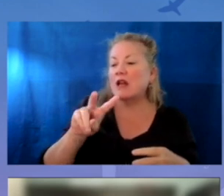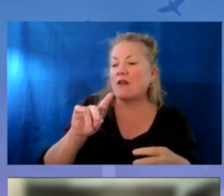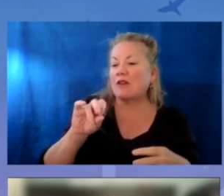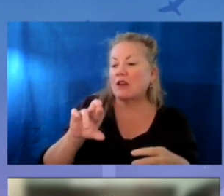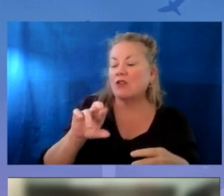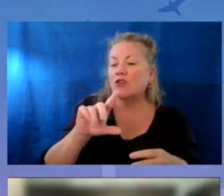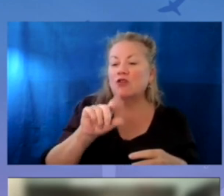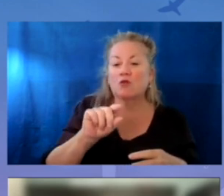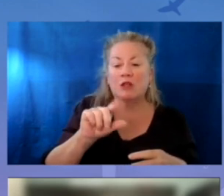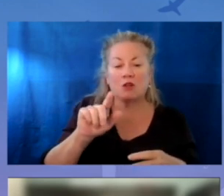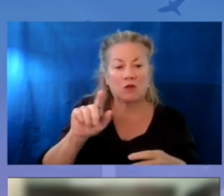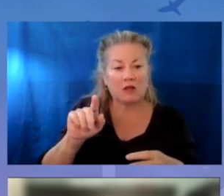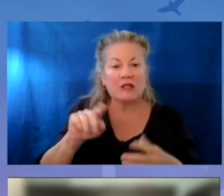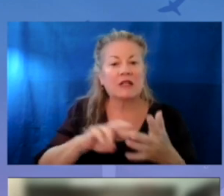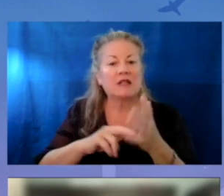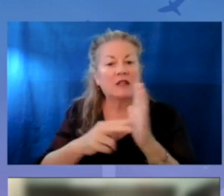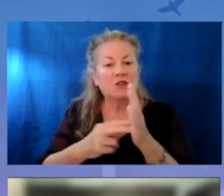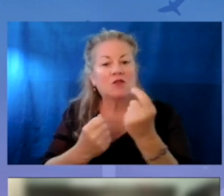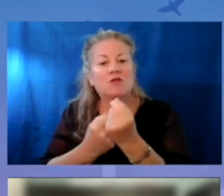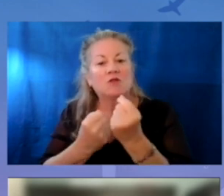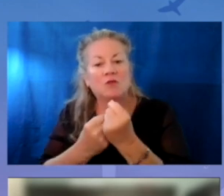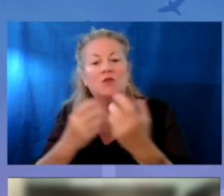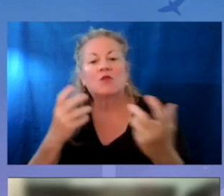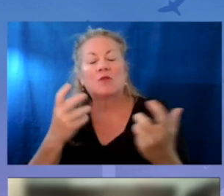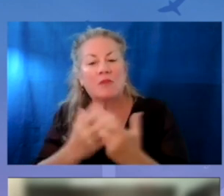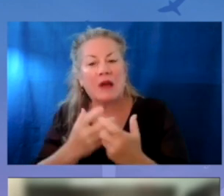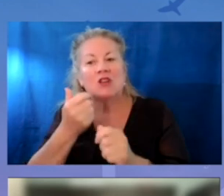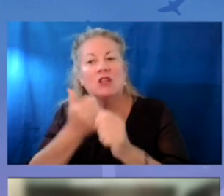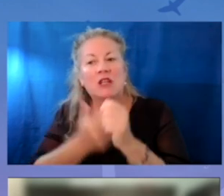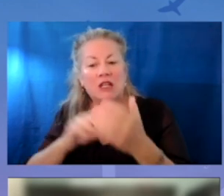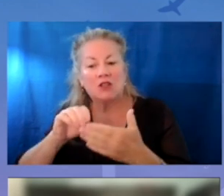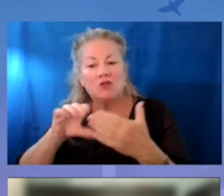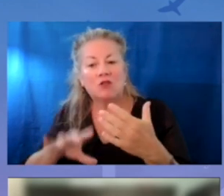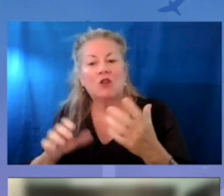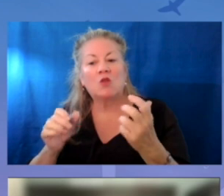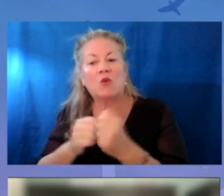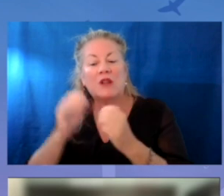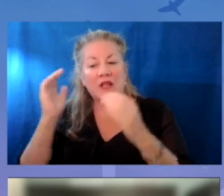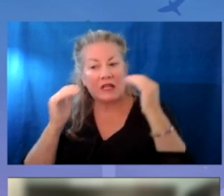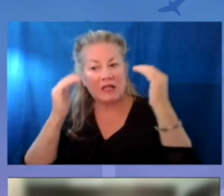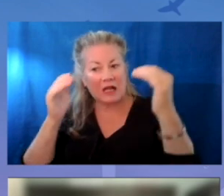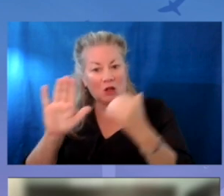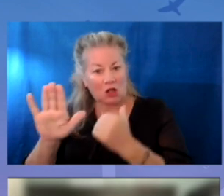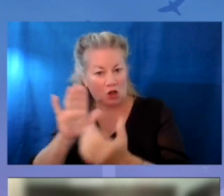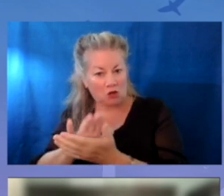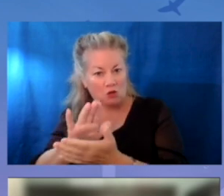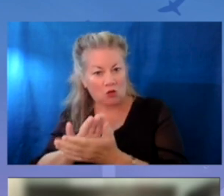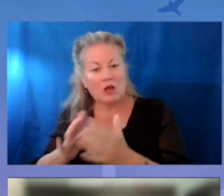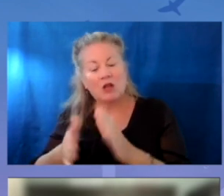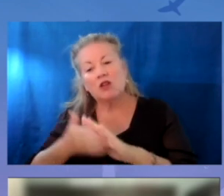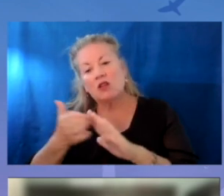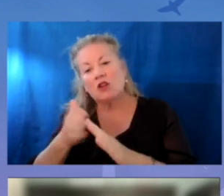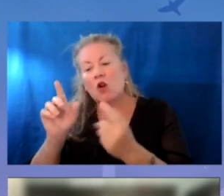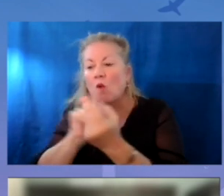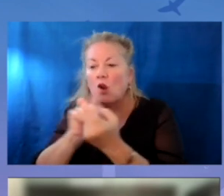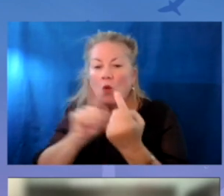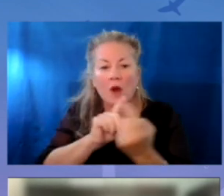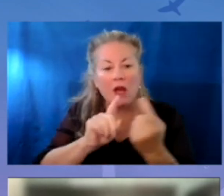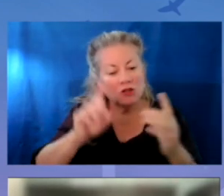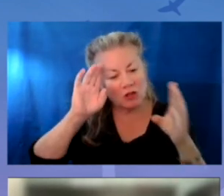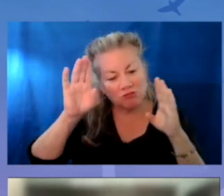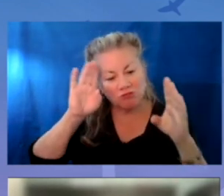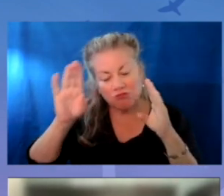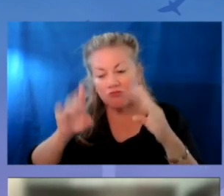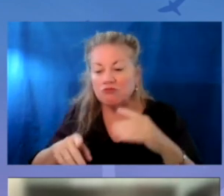2021 as an intentional support that matched each student with an adult in their school who conducted regular one-on-one